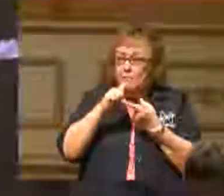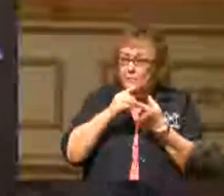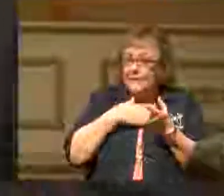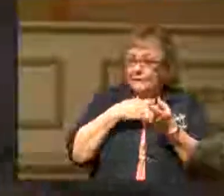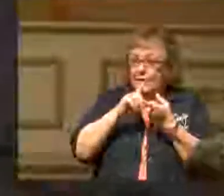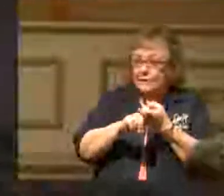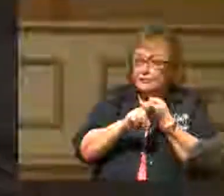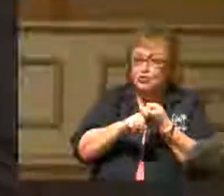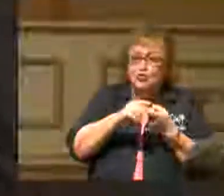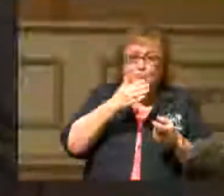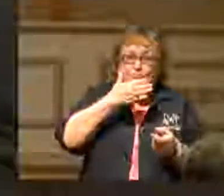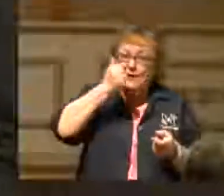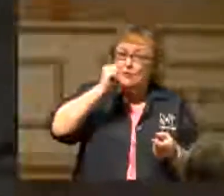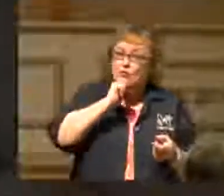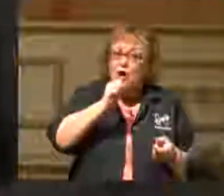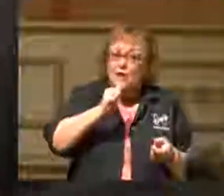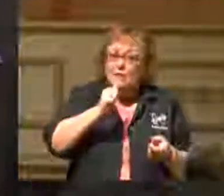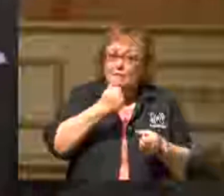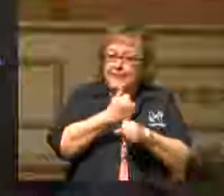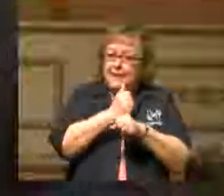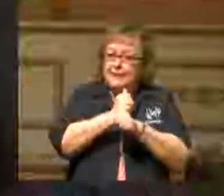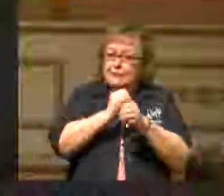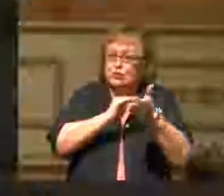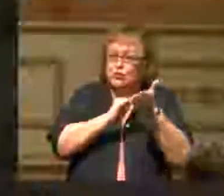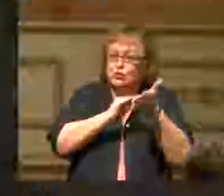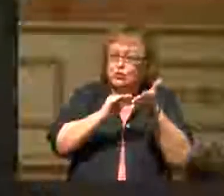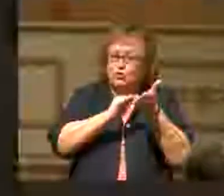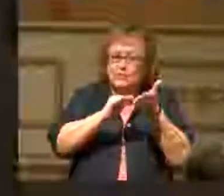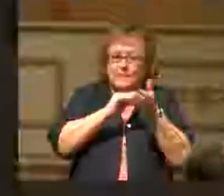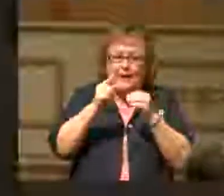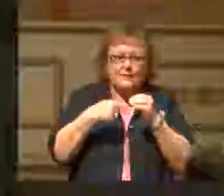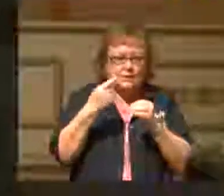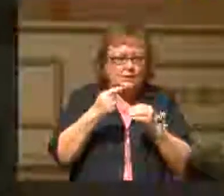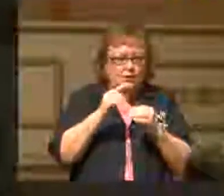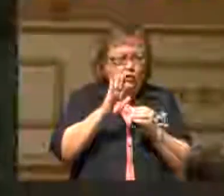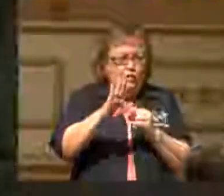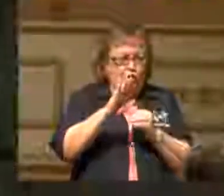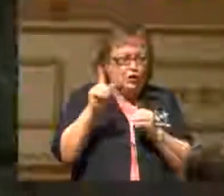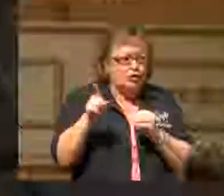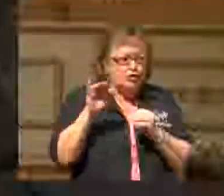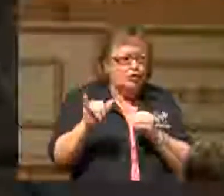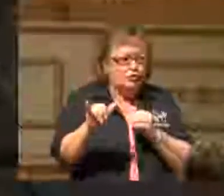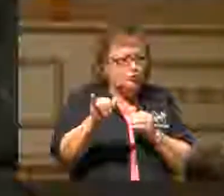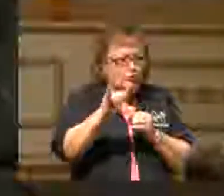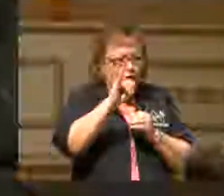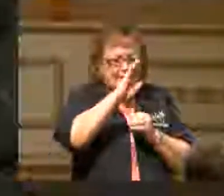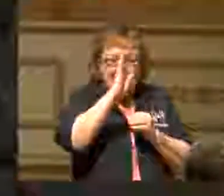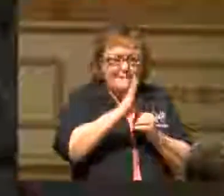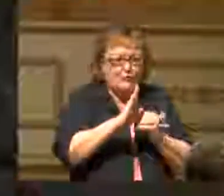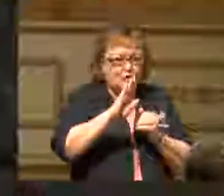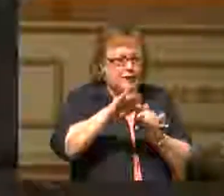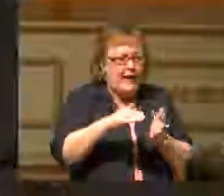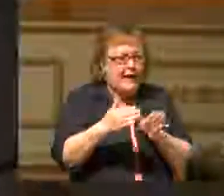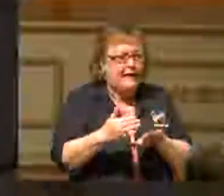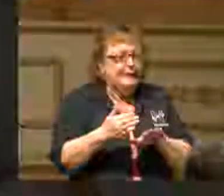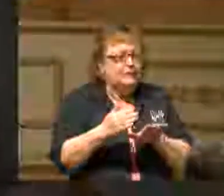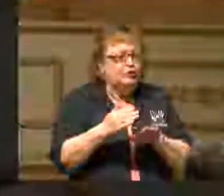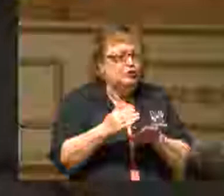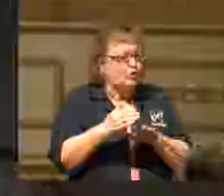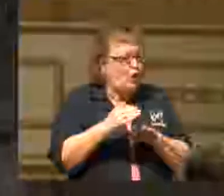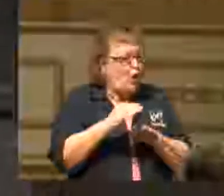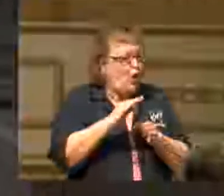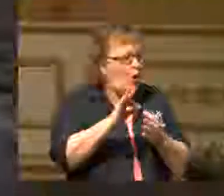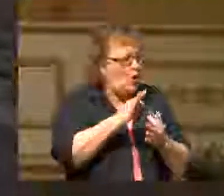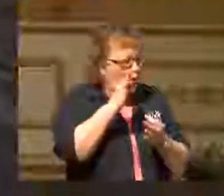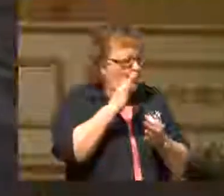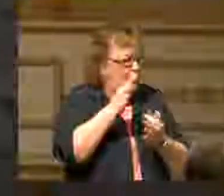better not make excuse about because your eternal, never-dying soul depends on it. You